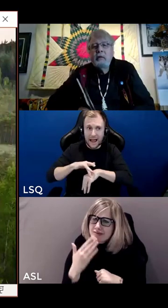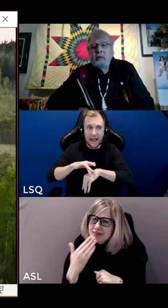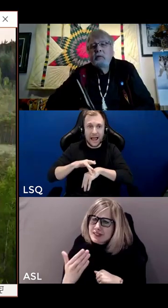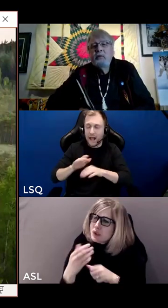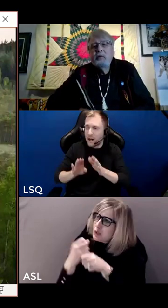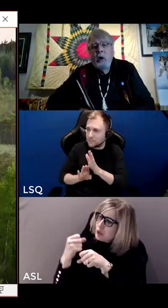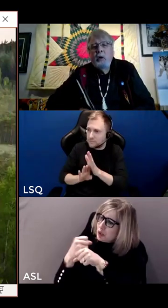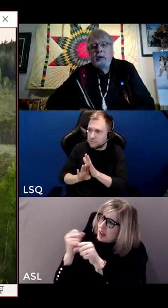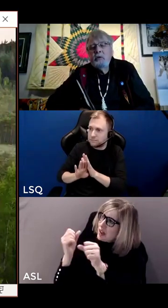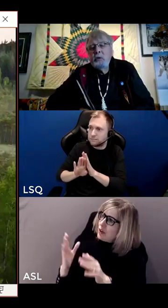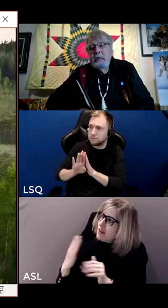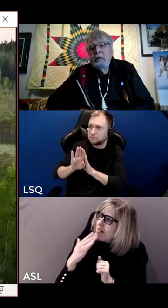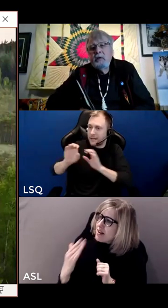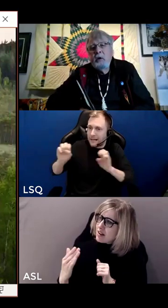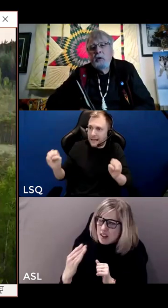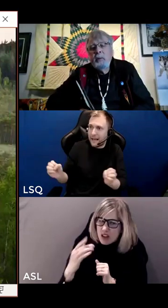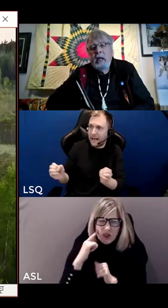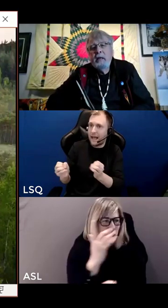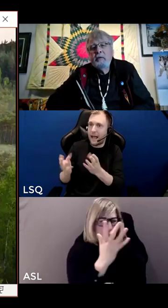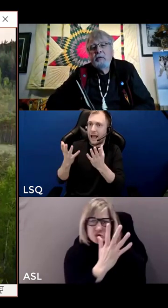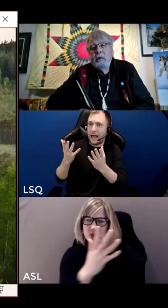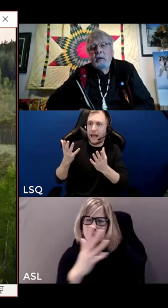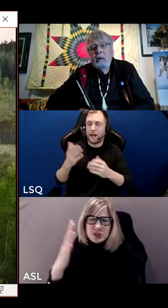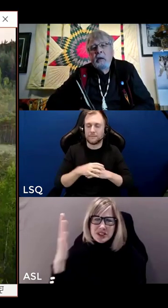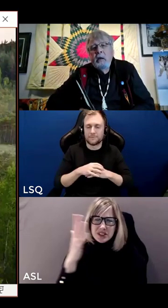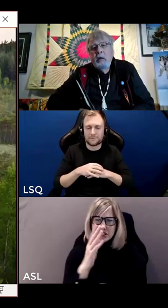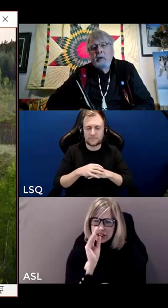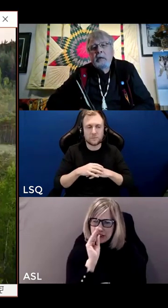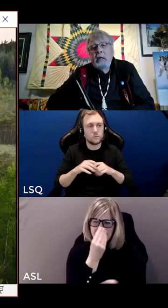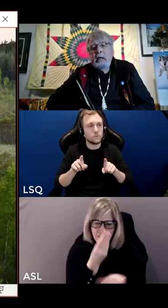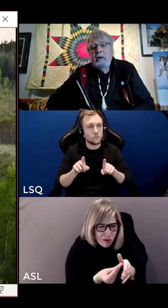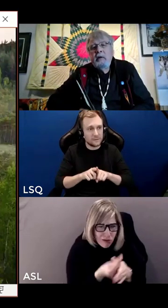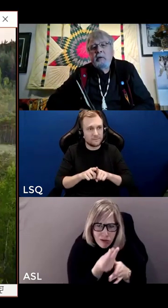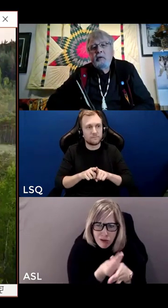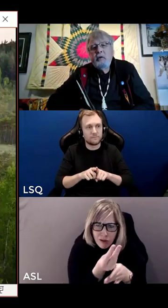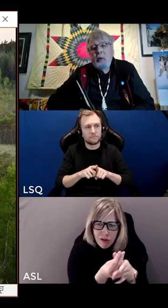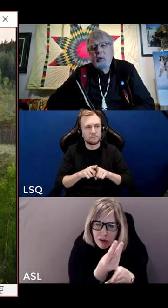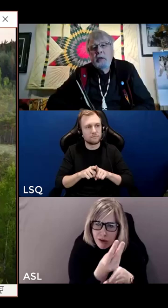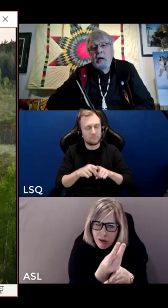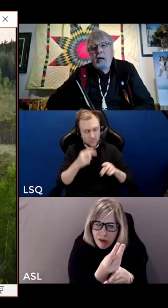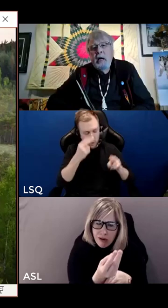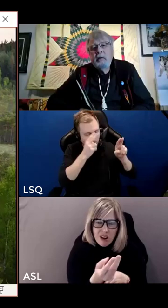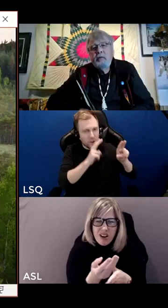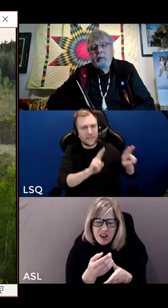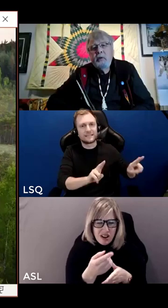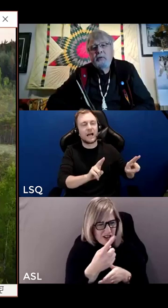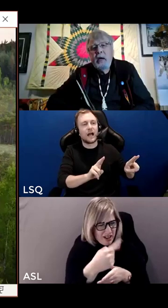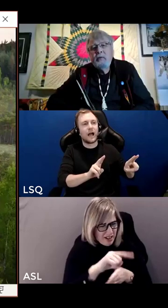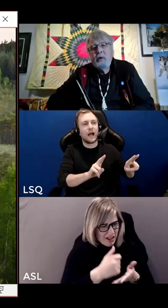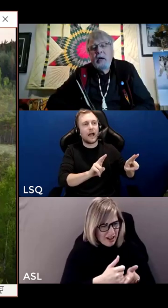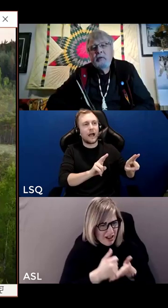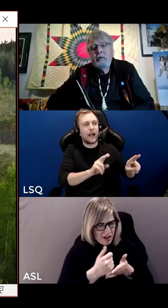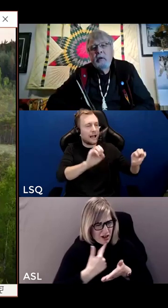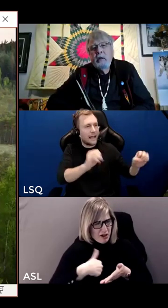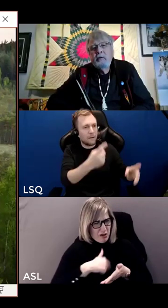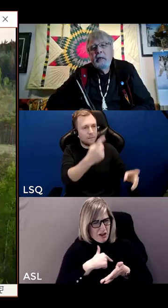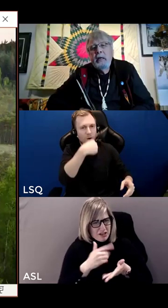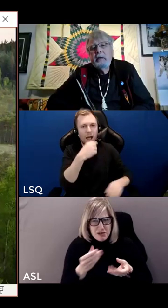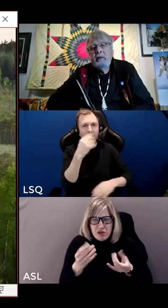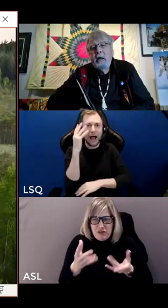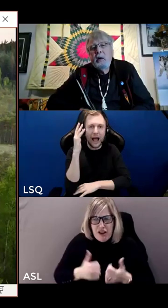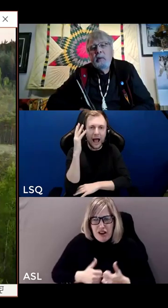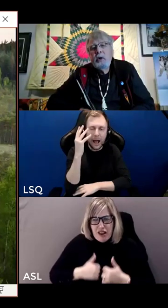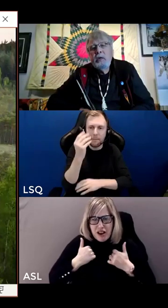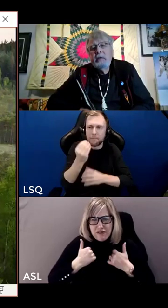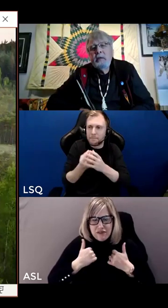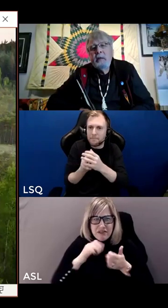for all the trees and all the plants that they continue to support our lives and provide for us as they